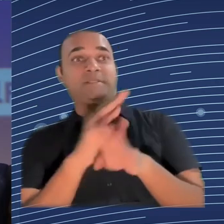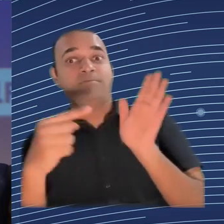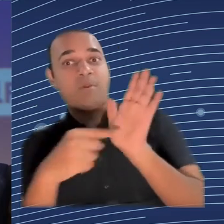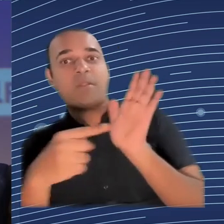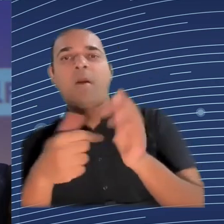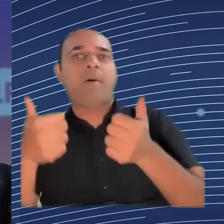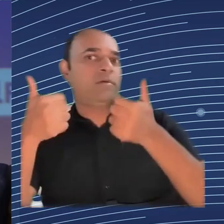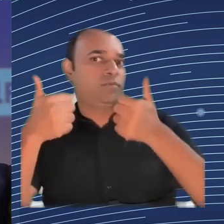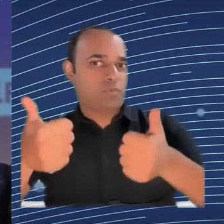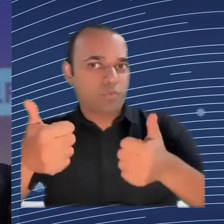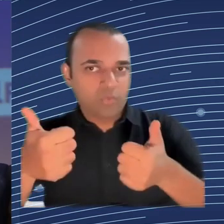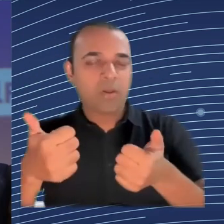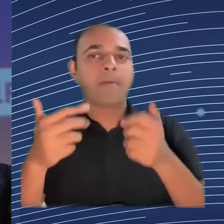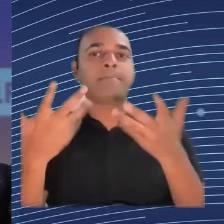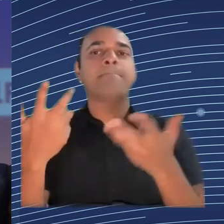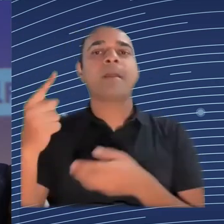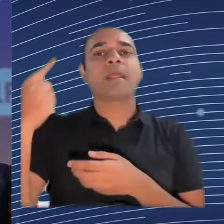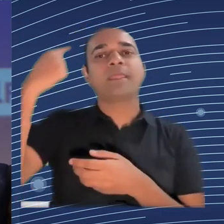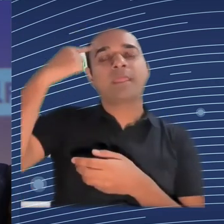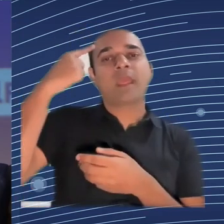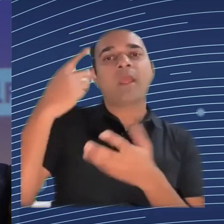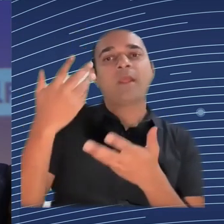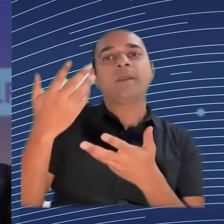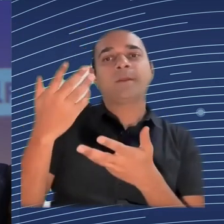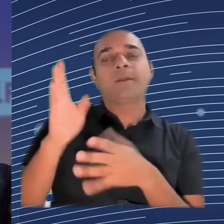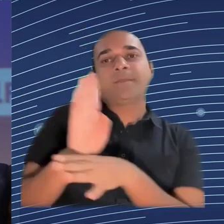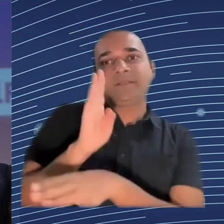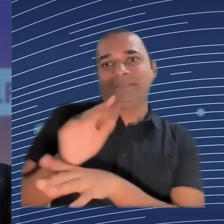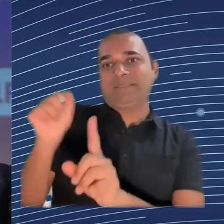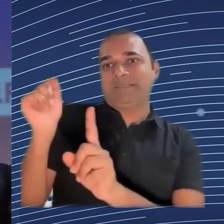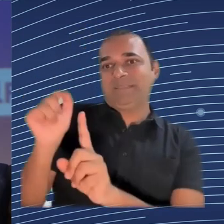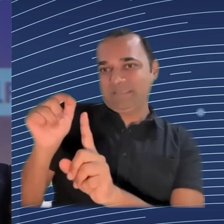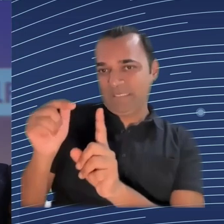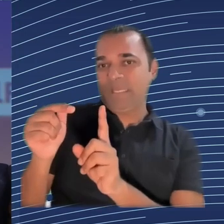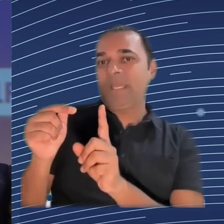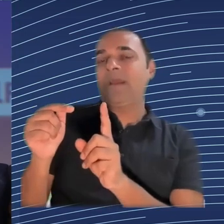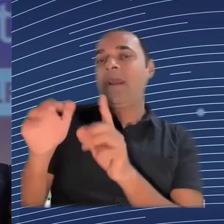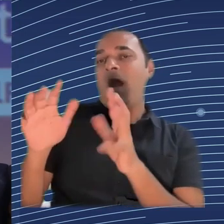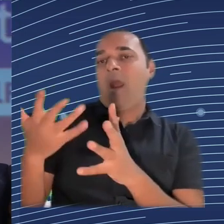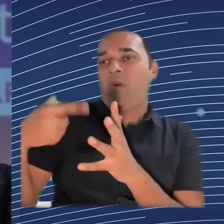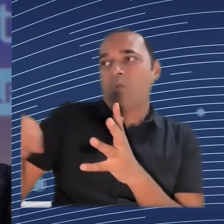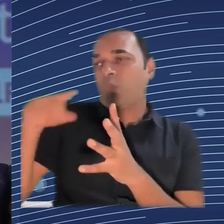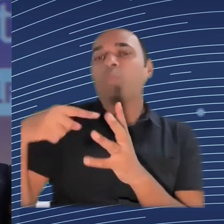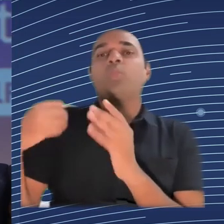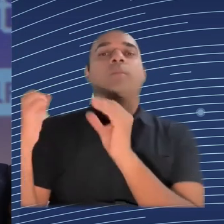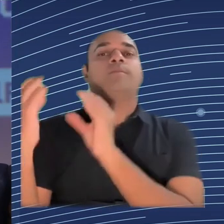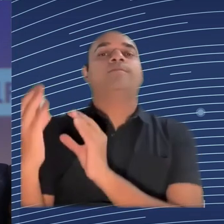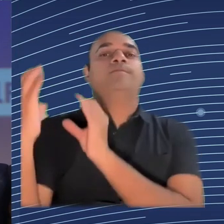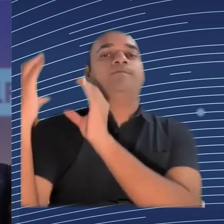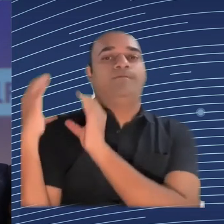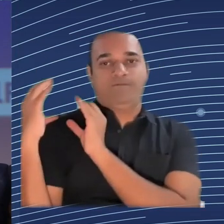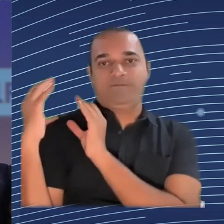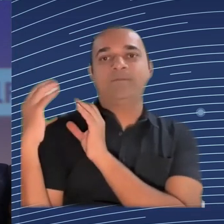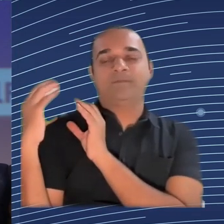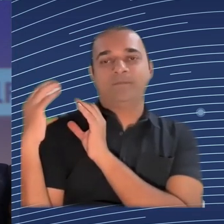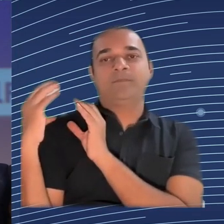think of shareholders and what they can do and the kind of questions that they can bring to the board and the kind of answers that they